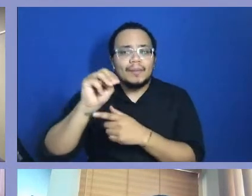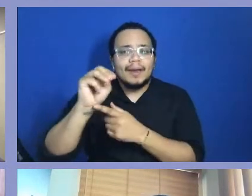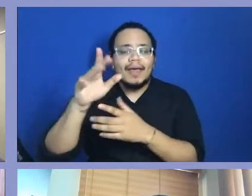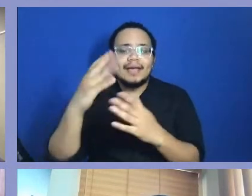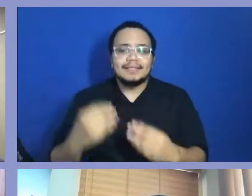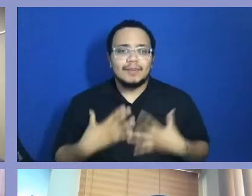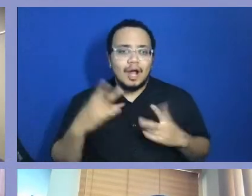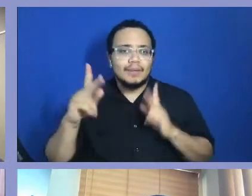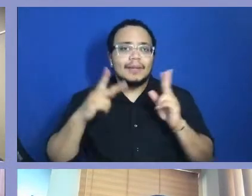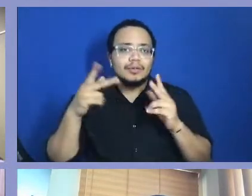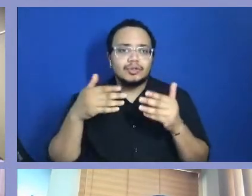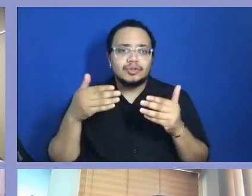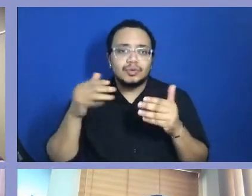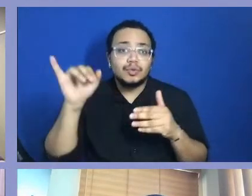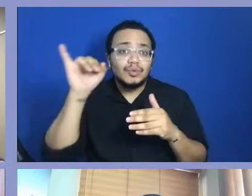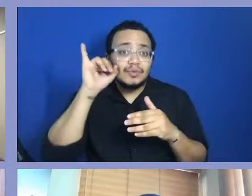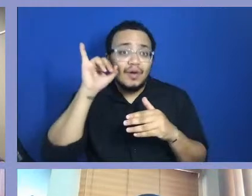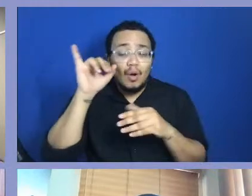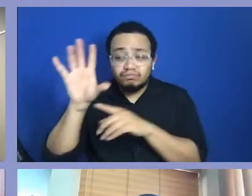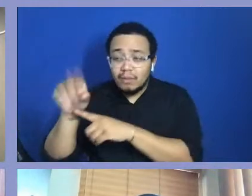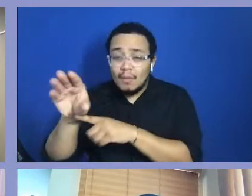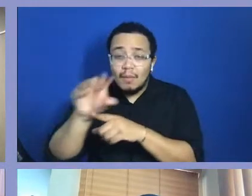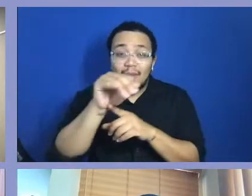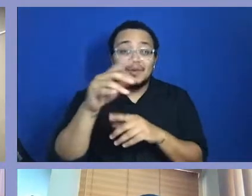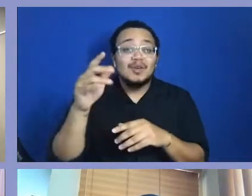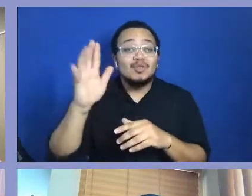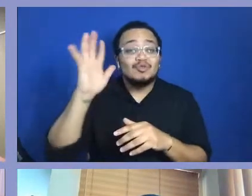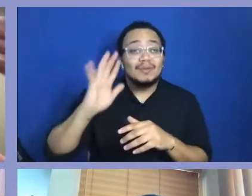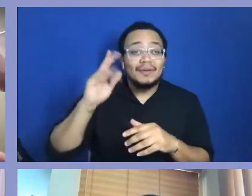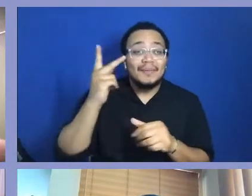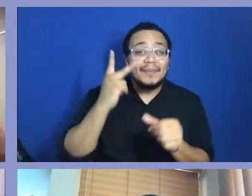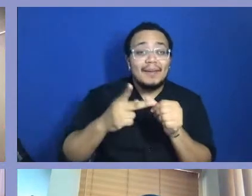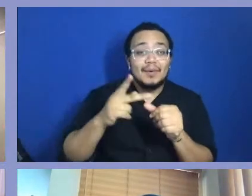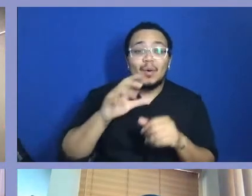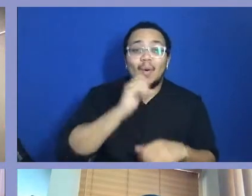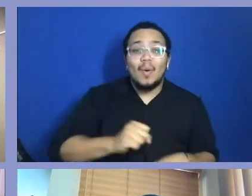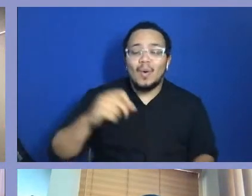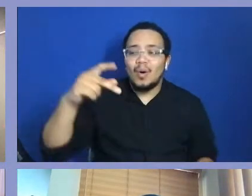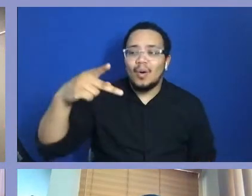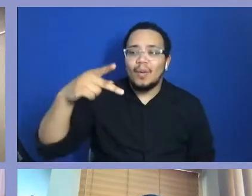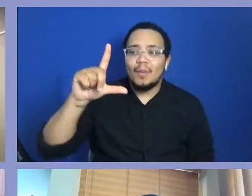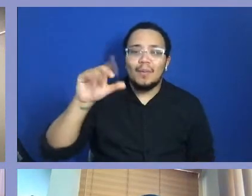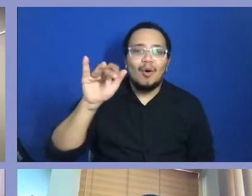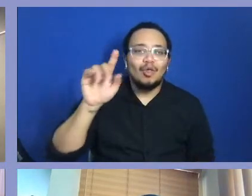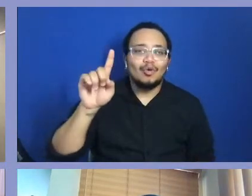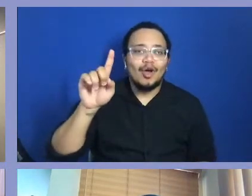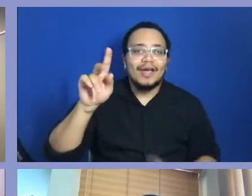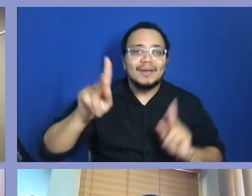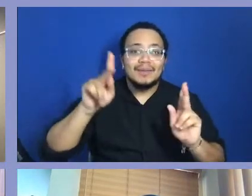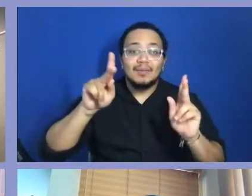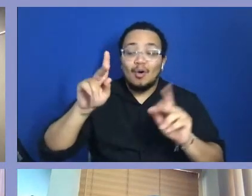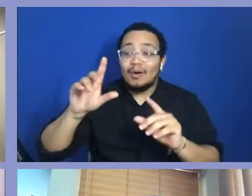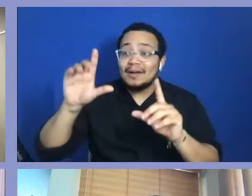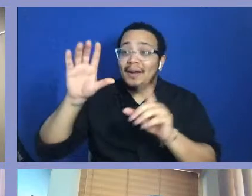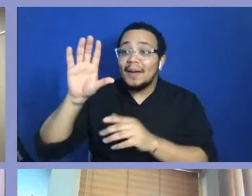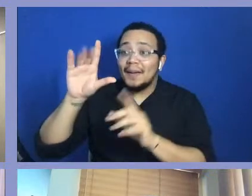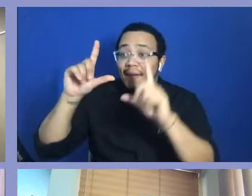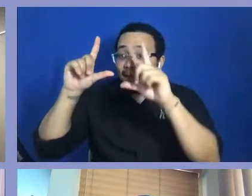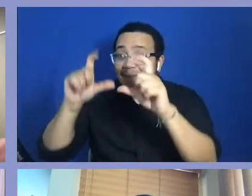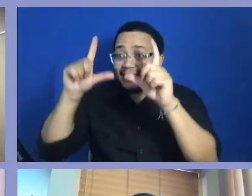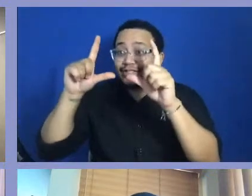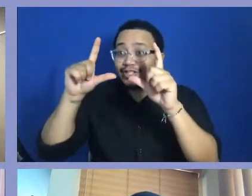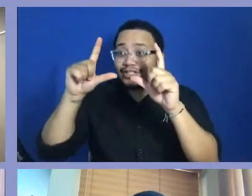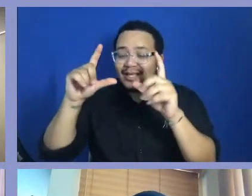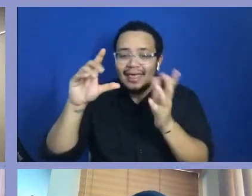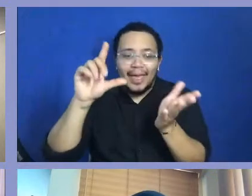You know, like, it's like back in the day when you had a Polaroid. Like, when you had it, it's like, oh, I need to take some pictures. I'm going to get these last four shots